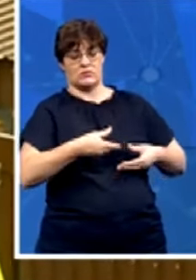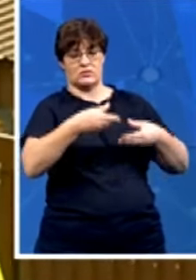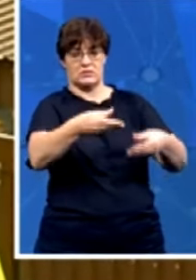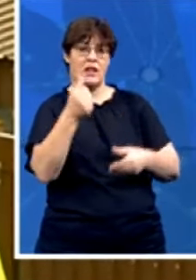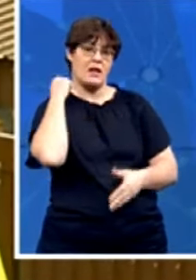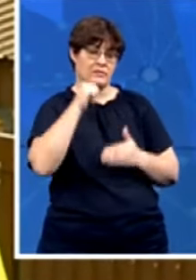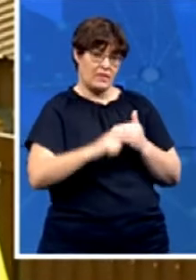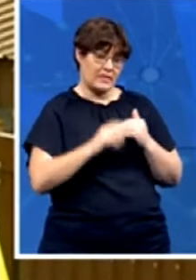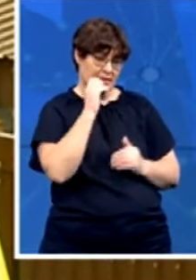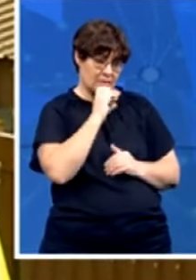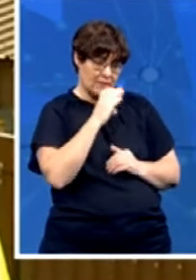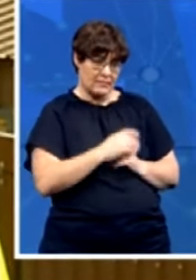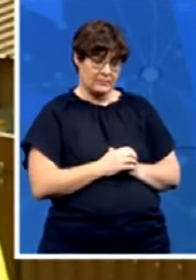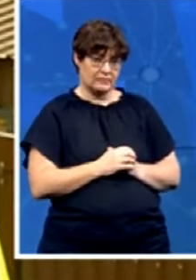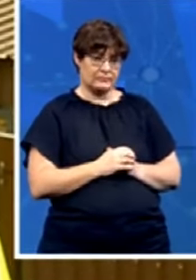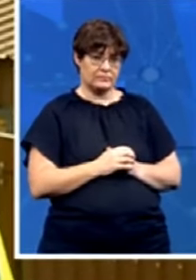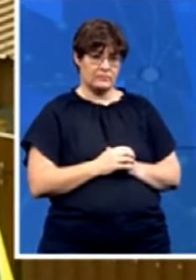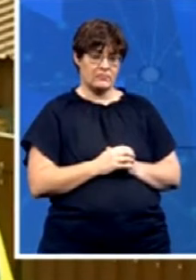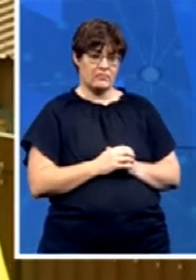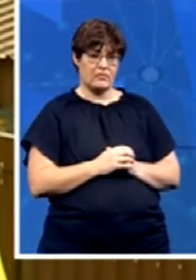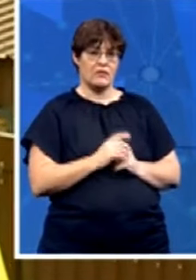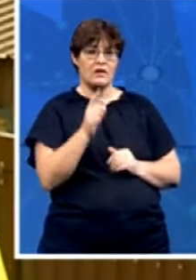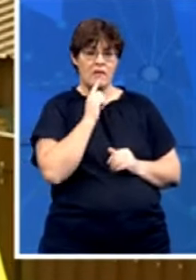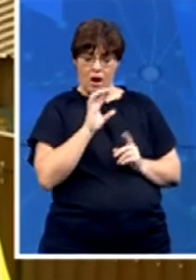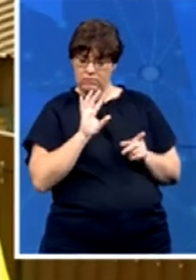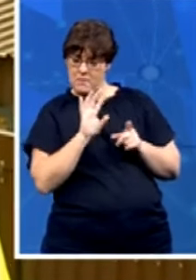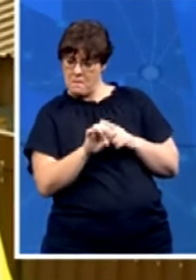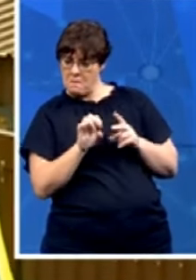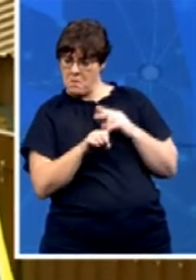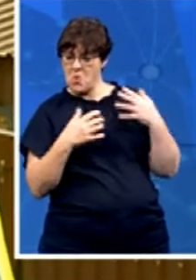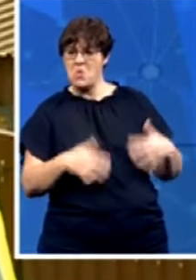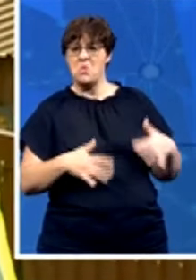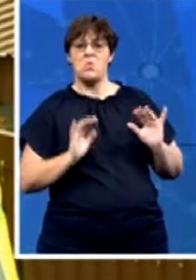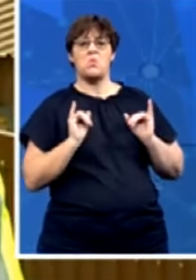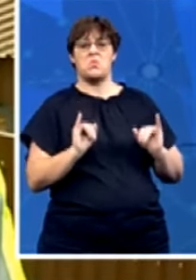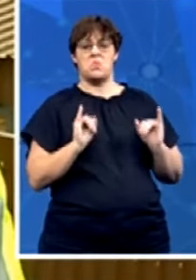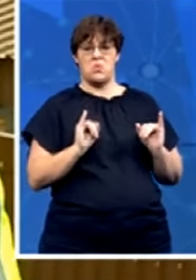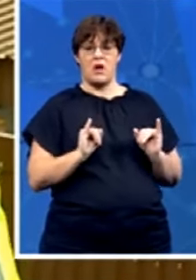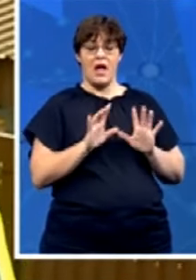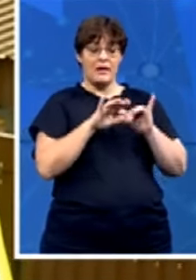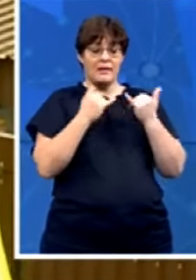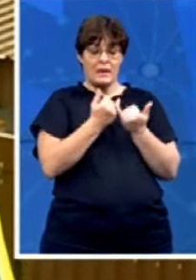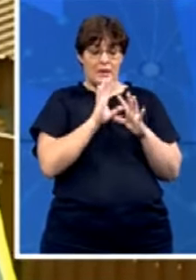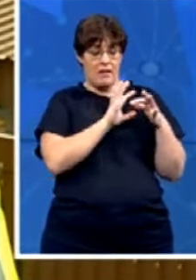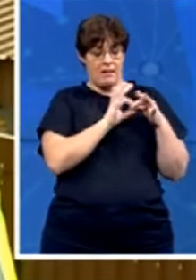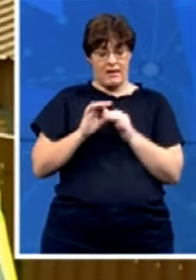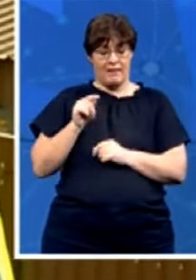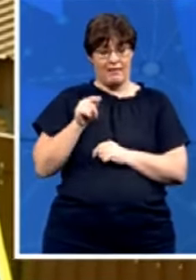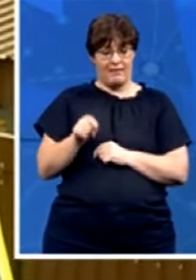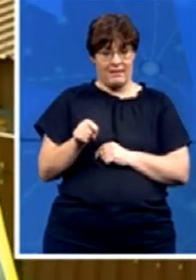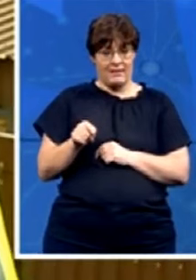revealed some startling discoveries that the company that is linked to this hostel here